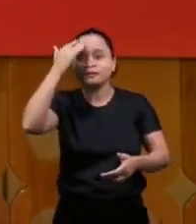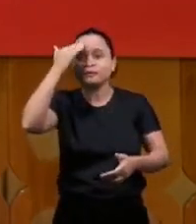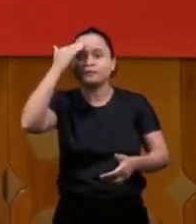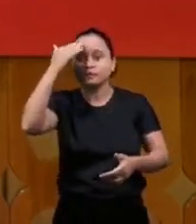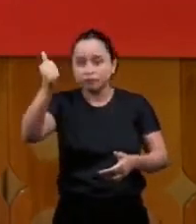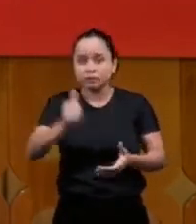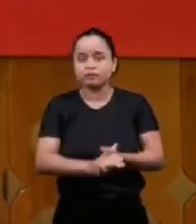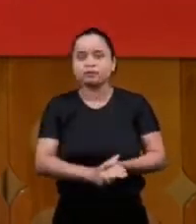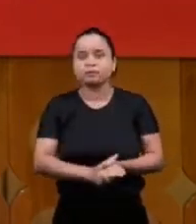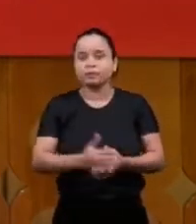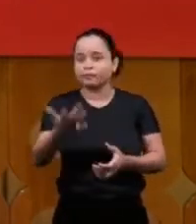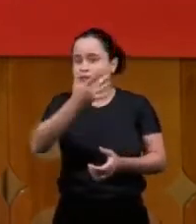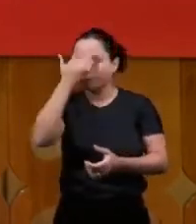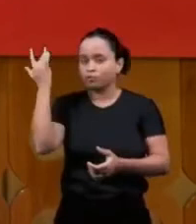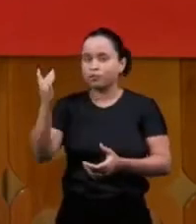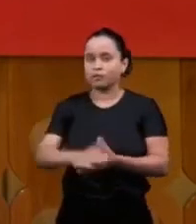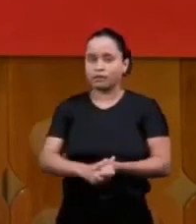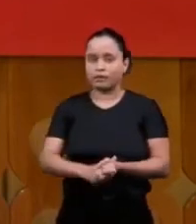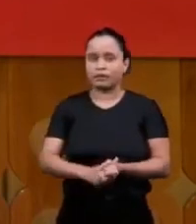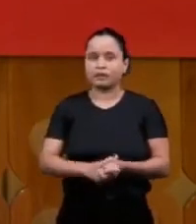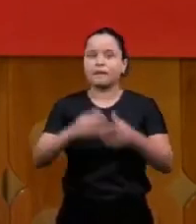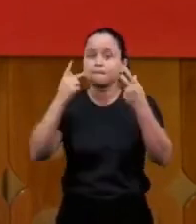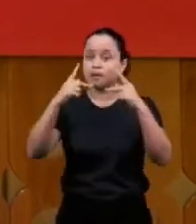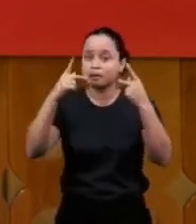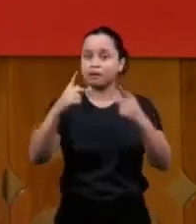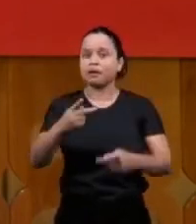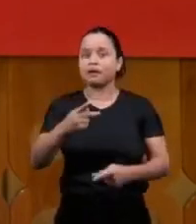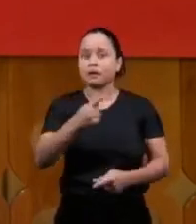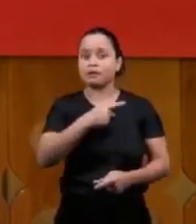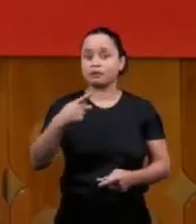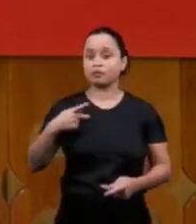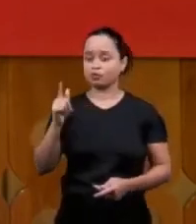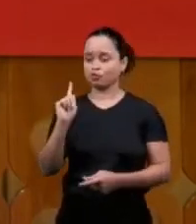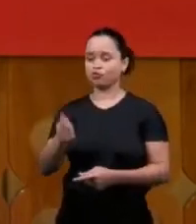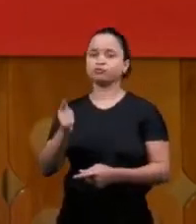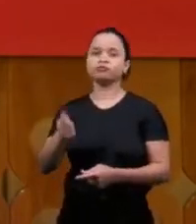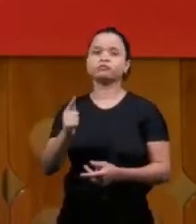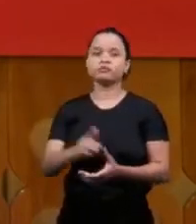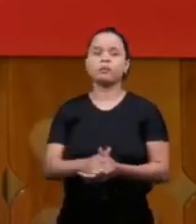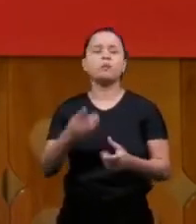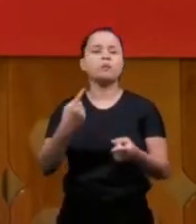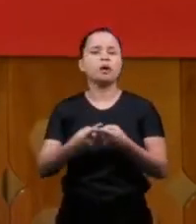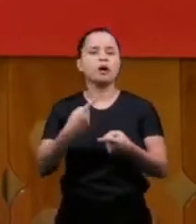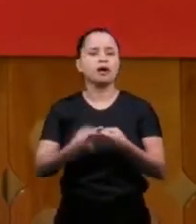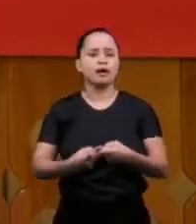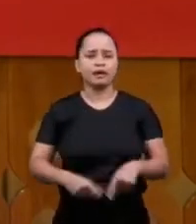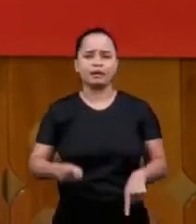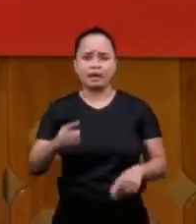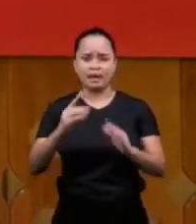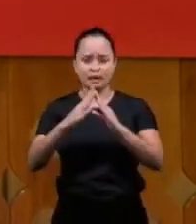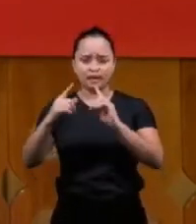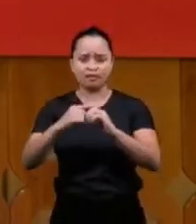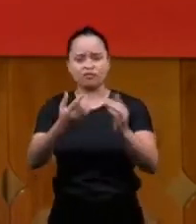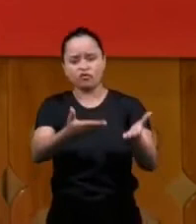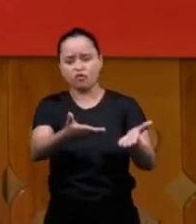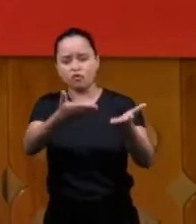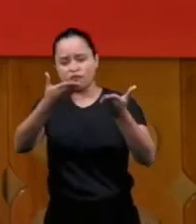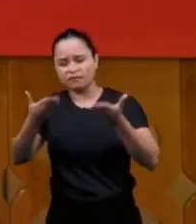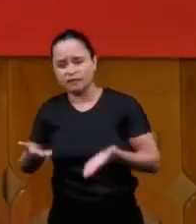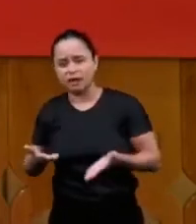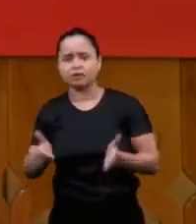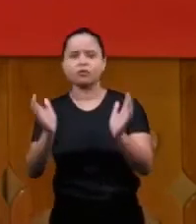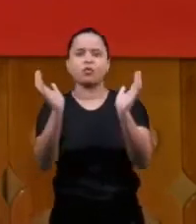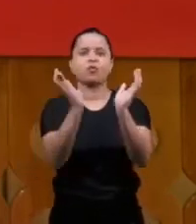do the praise no one that was better was Jairo T the church had invited members of